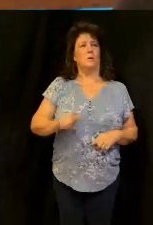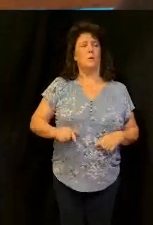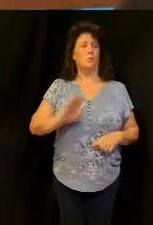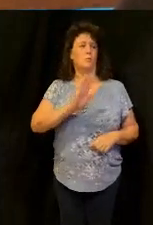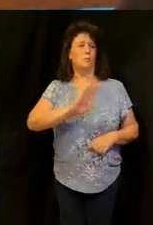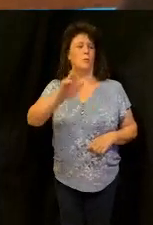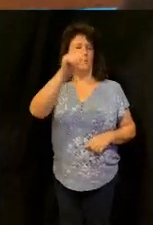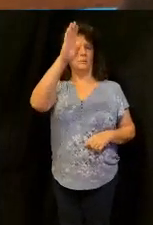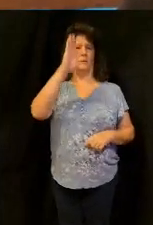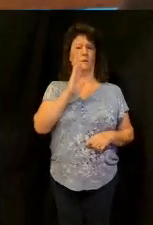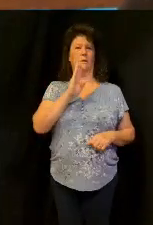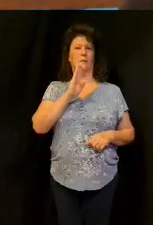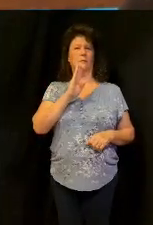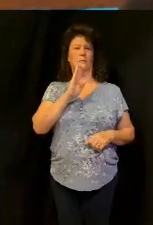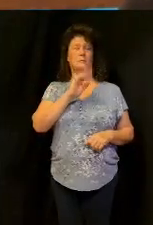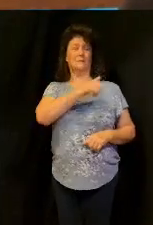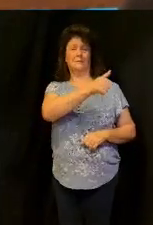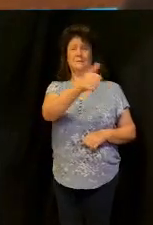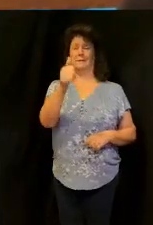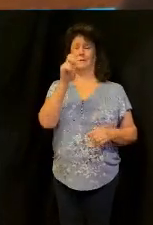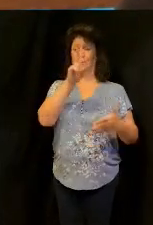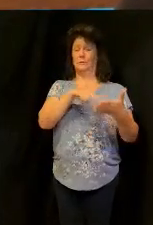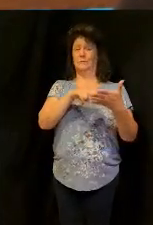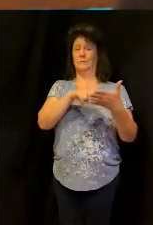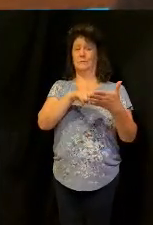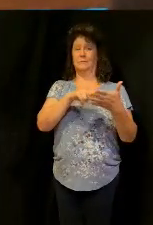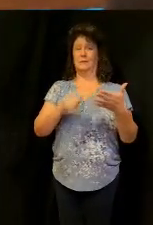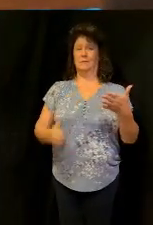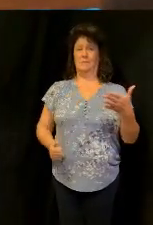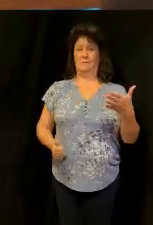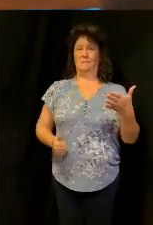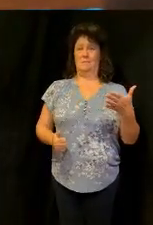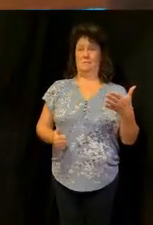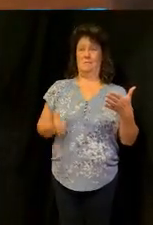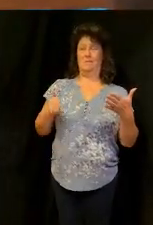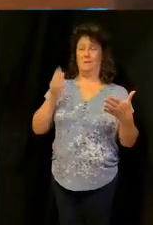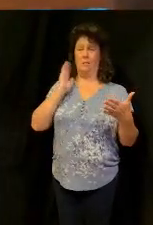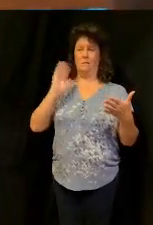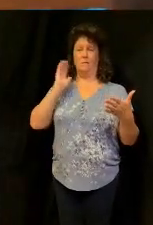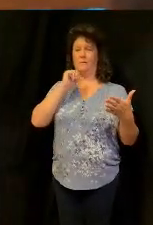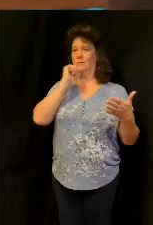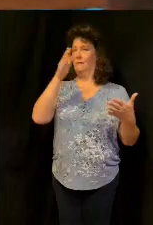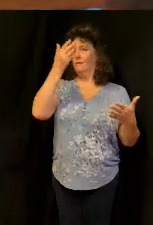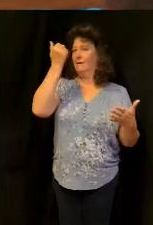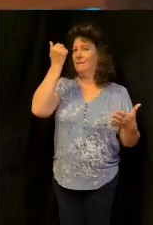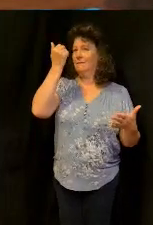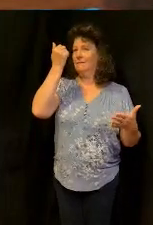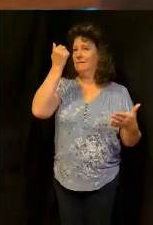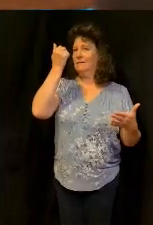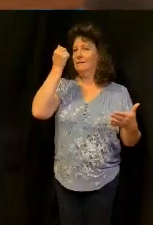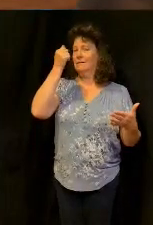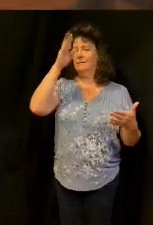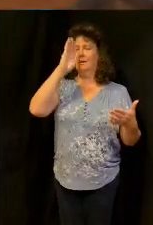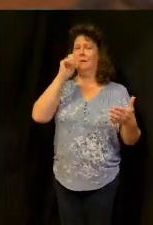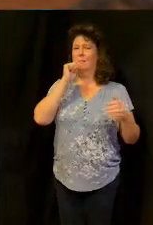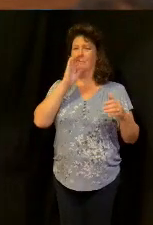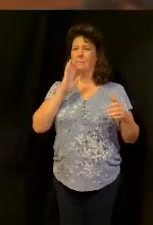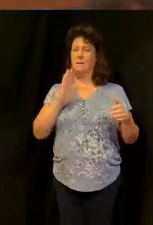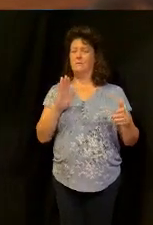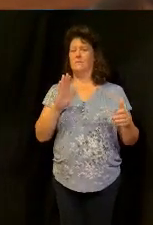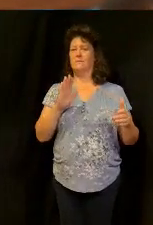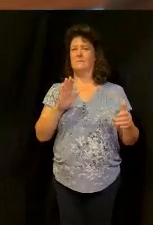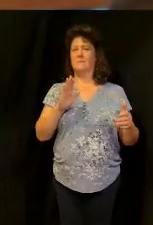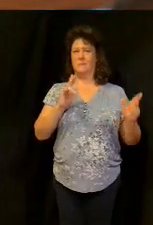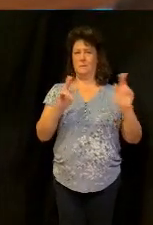now you go back and read this the bible says they were living in there he said don't forget God blessed them you can go back and read it it's awesome